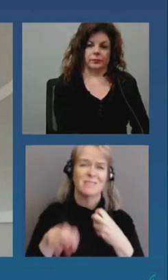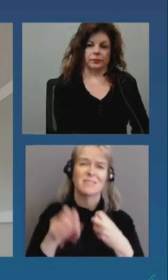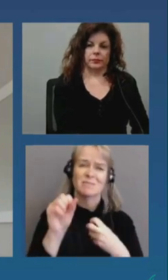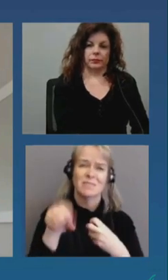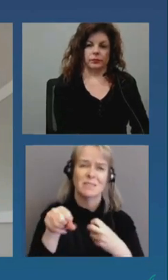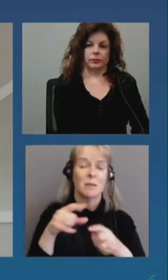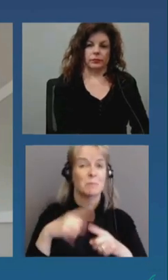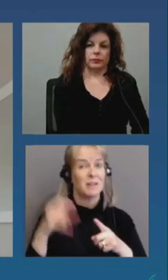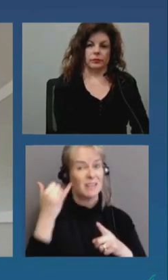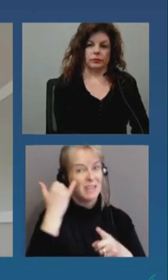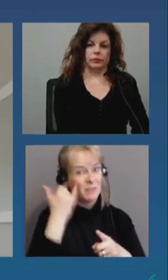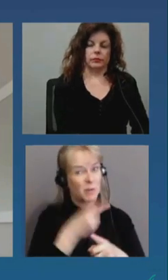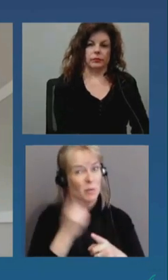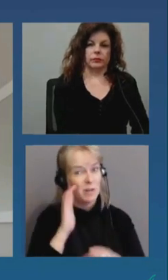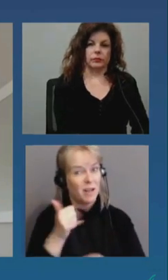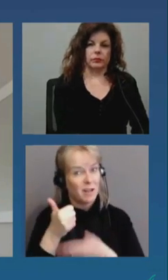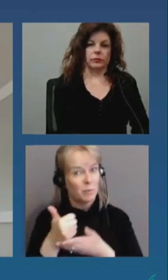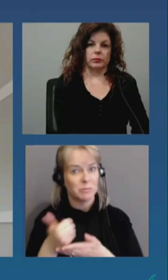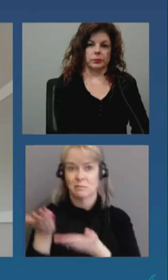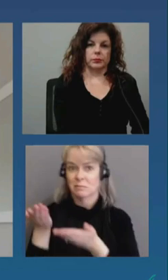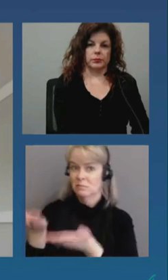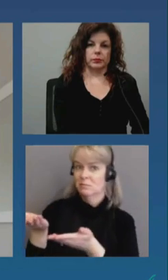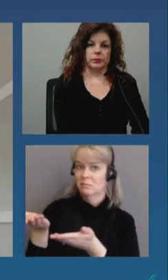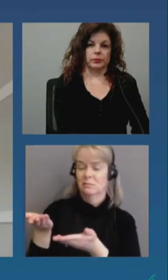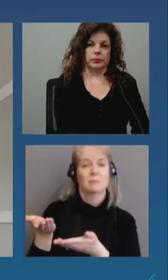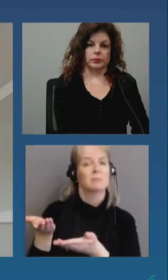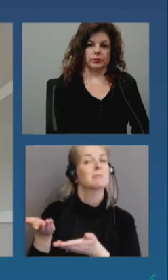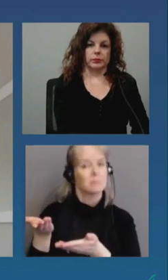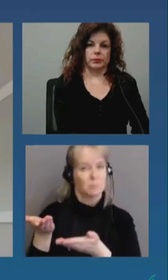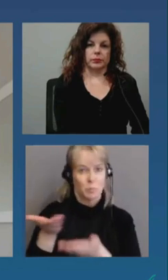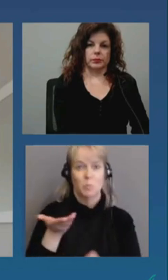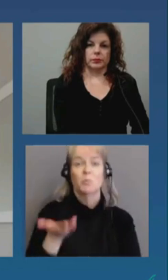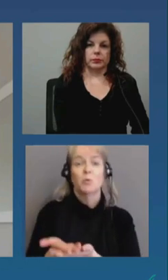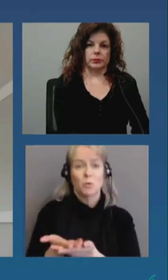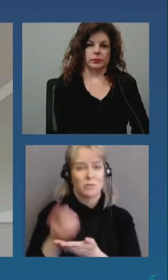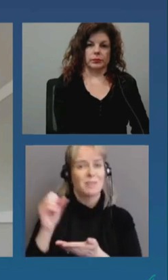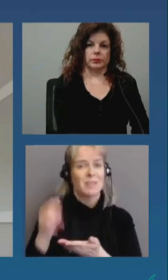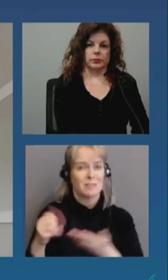please take encouragement from this and and continue doing what um